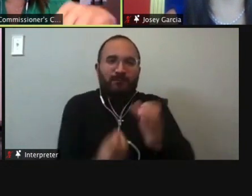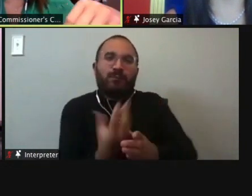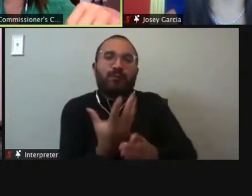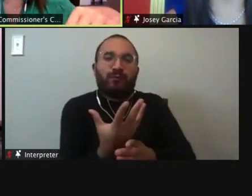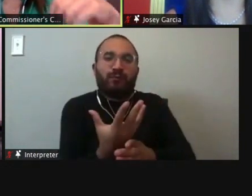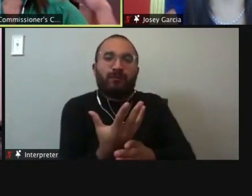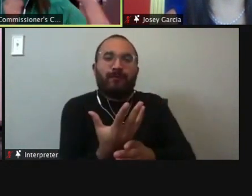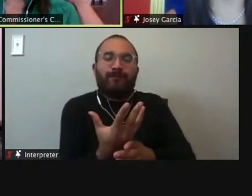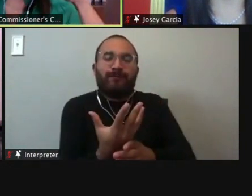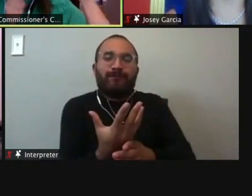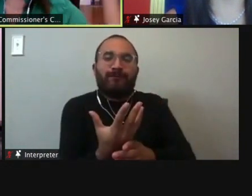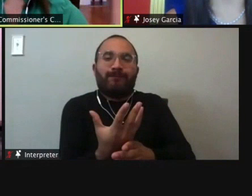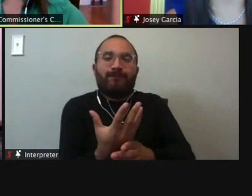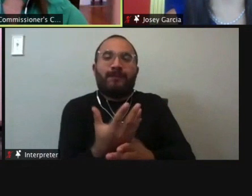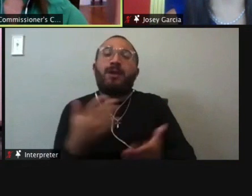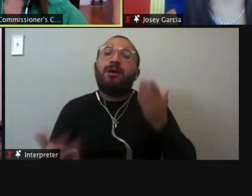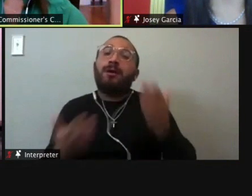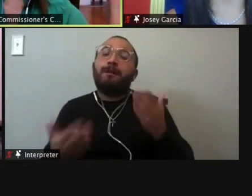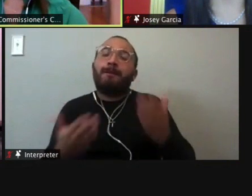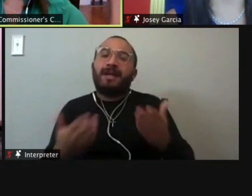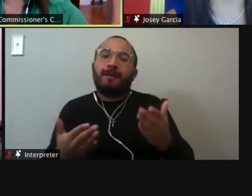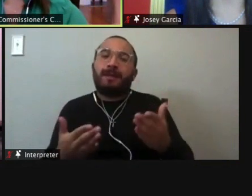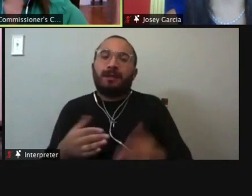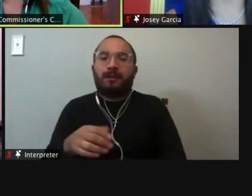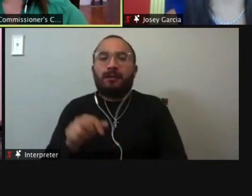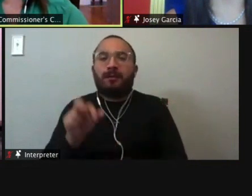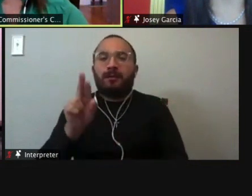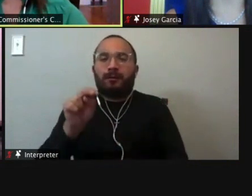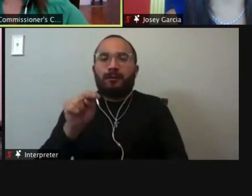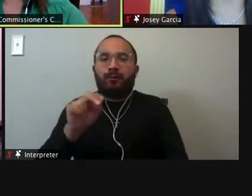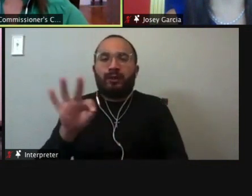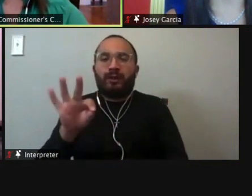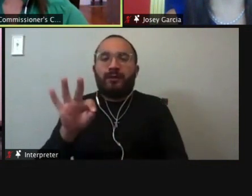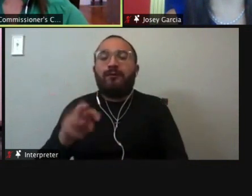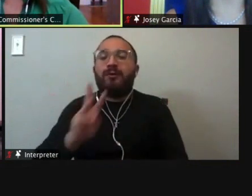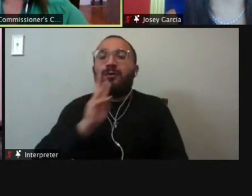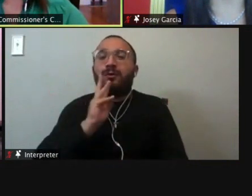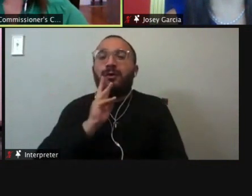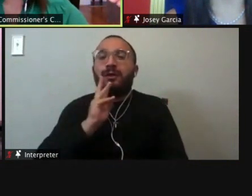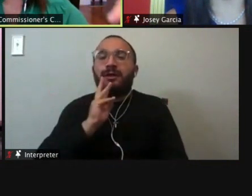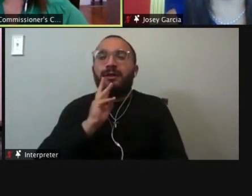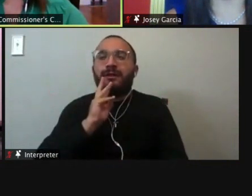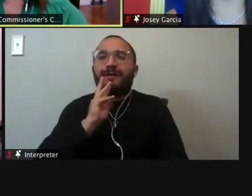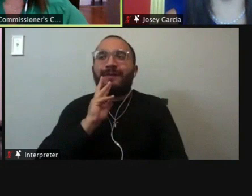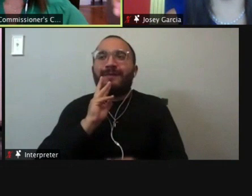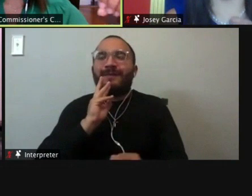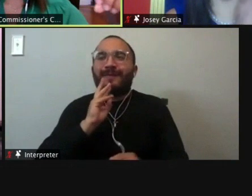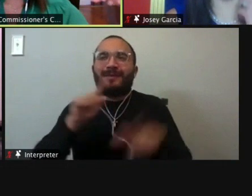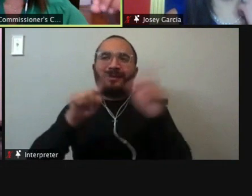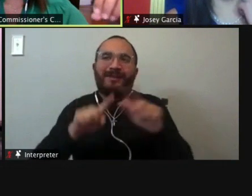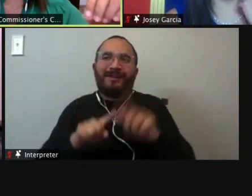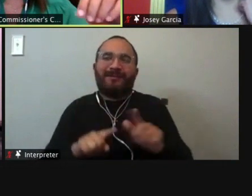certain types that, um, I guess runoff water is the source for, for watering vegetation in the area, know, type of things